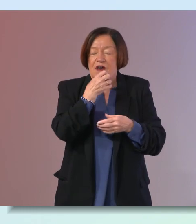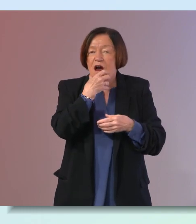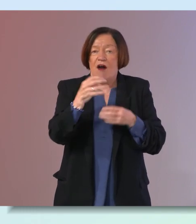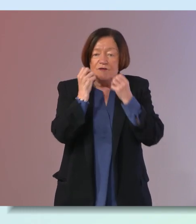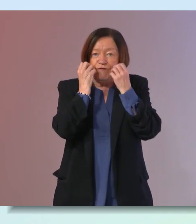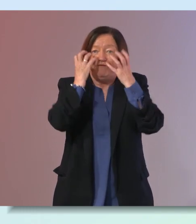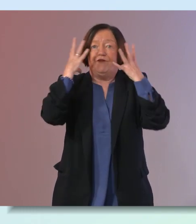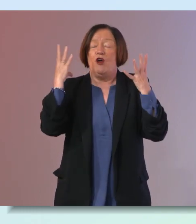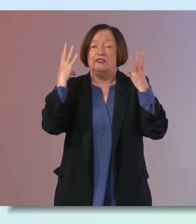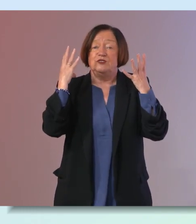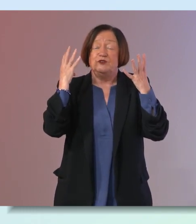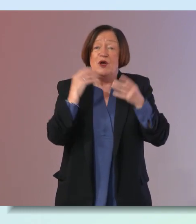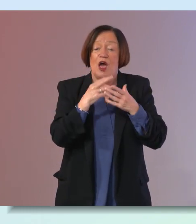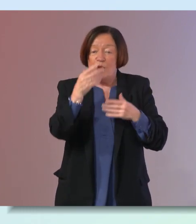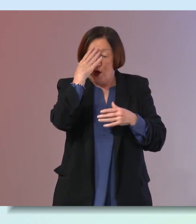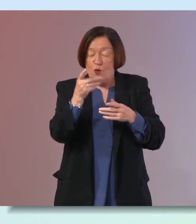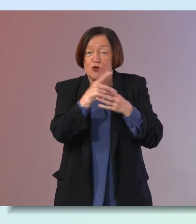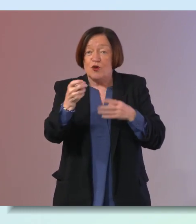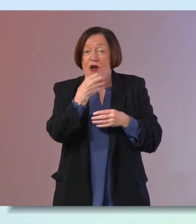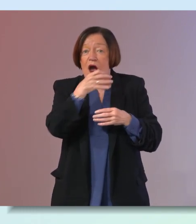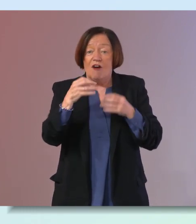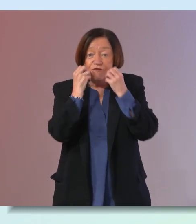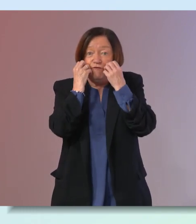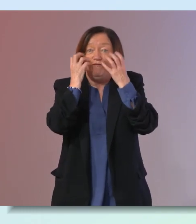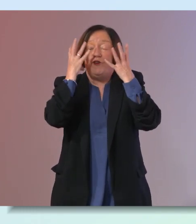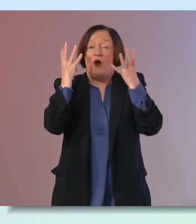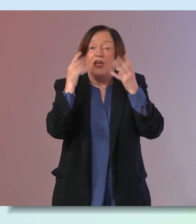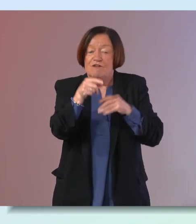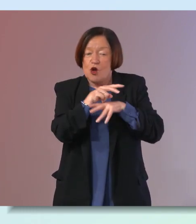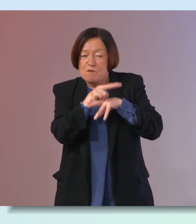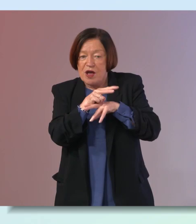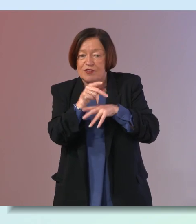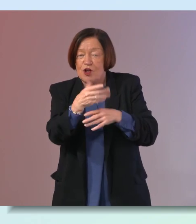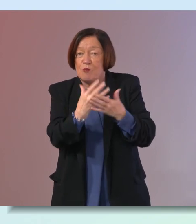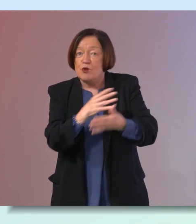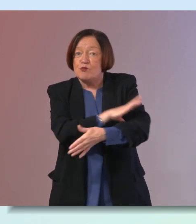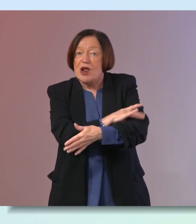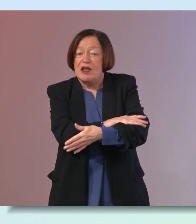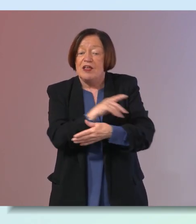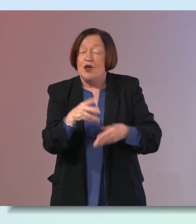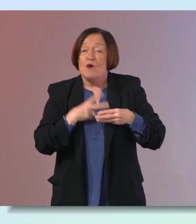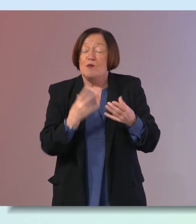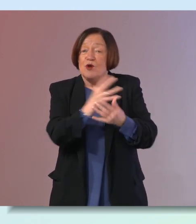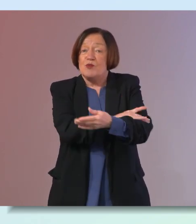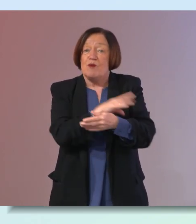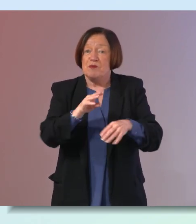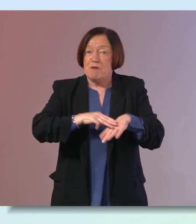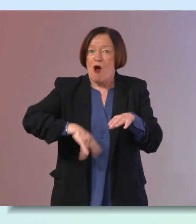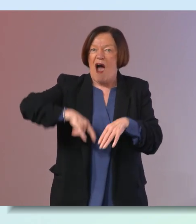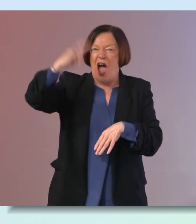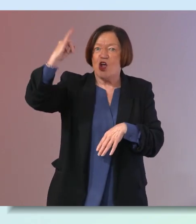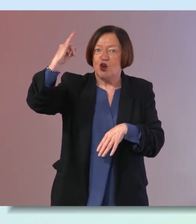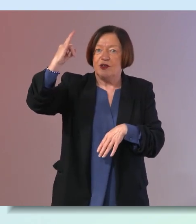and what we know is that during a hot flush if you're monitoring someone's blood pressure the woman's blood pressure will be much higher